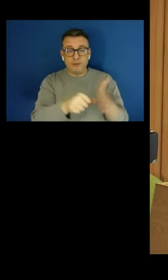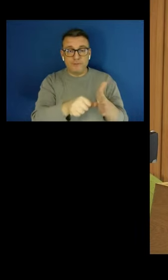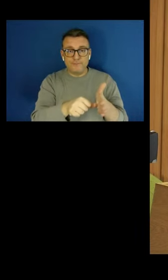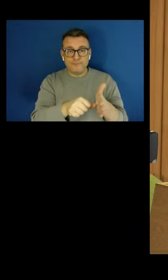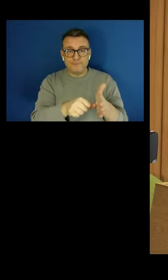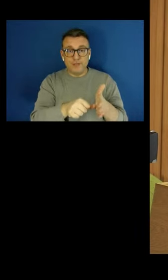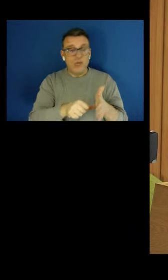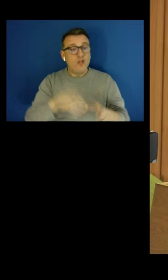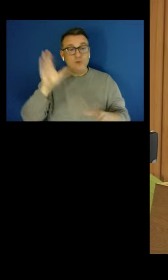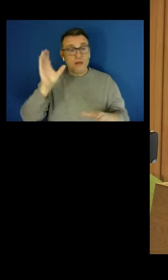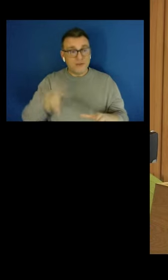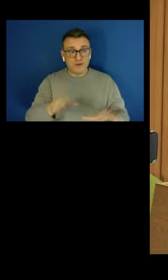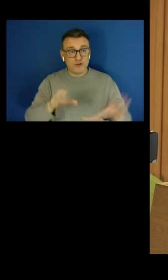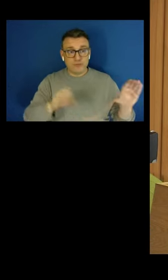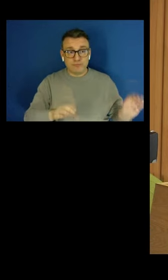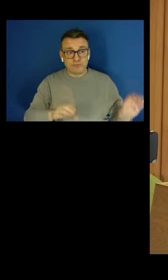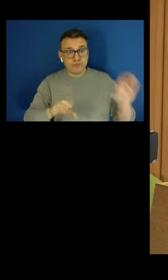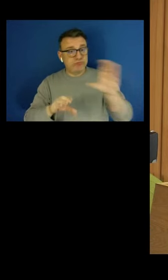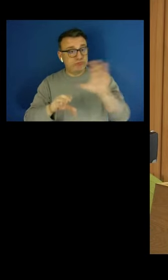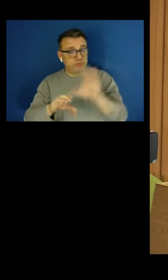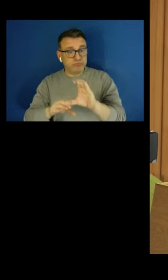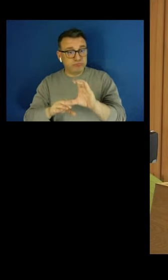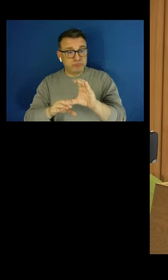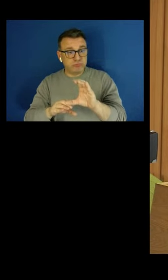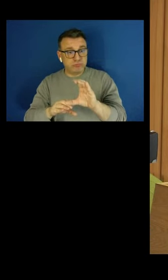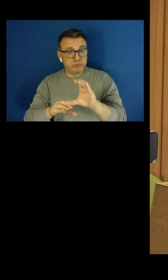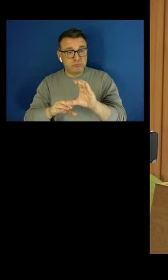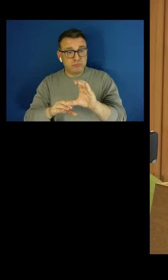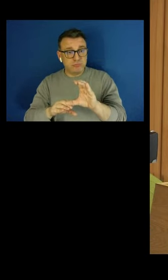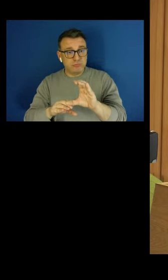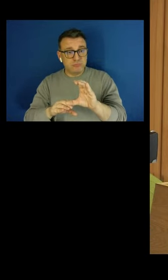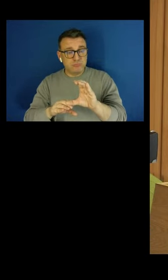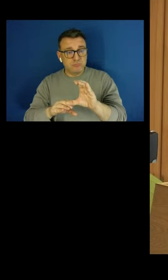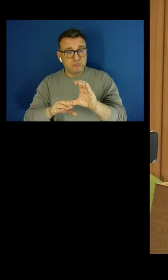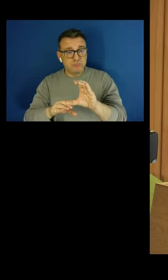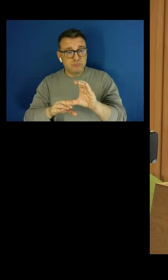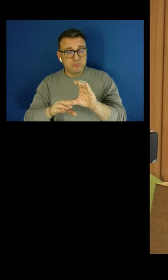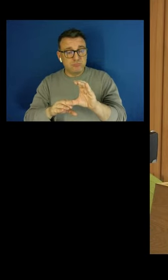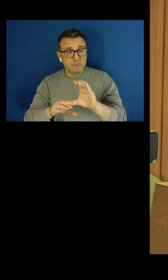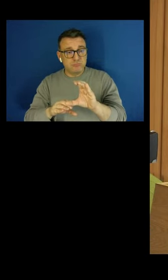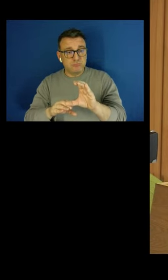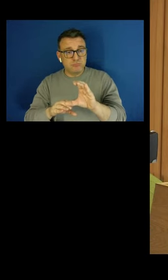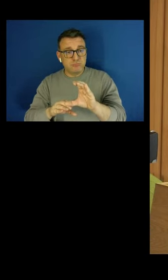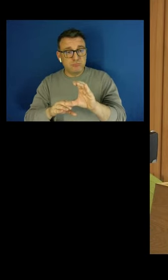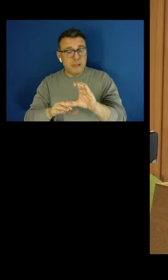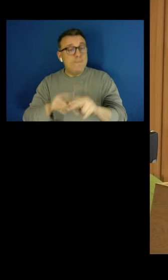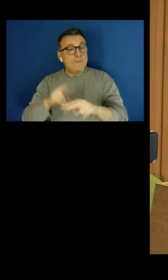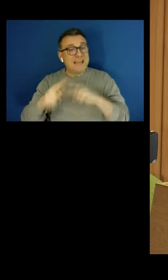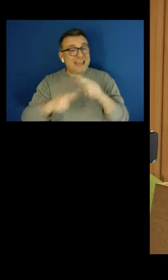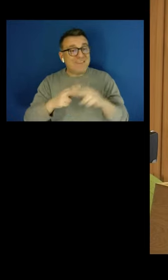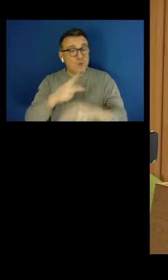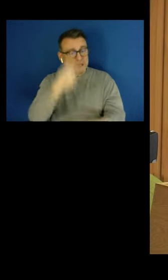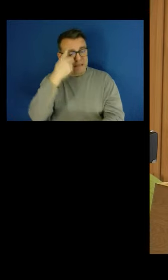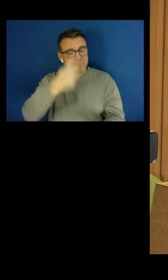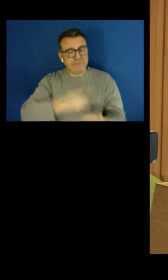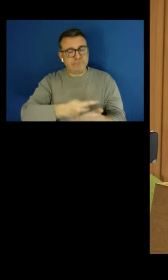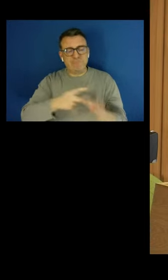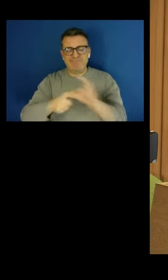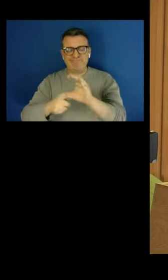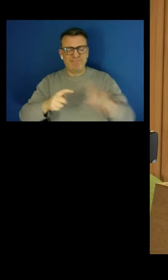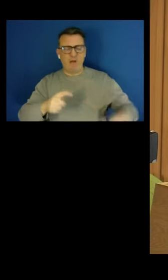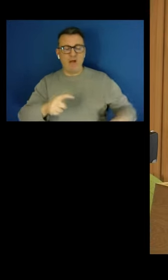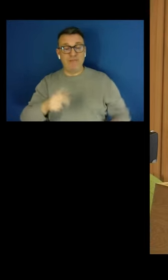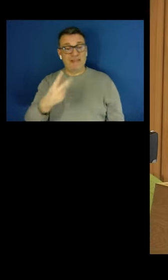% contribution, but if you do opt out, your employer doesn't any longer pay the 3% contribution either.